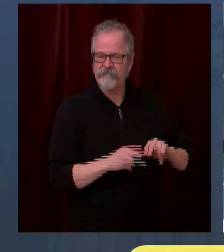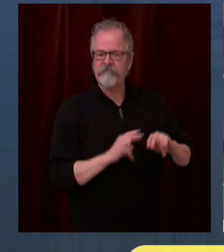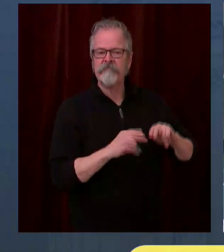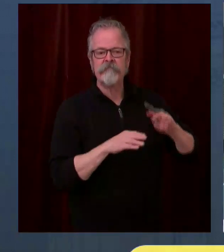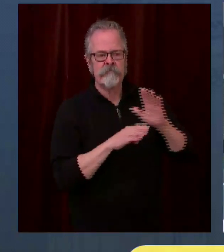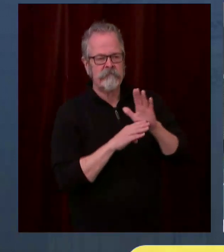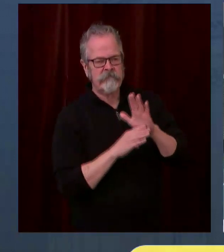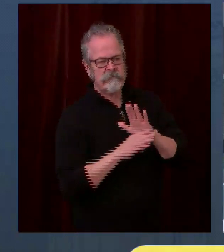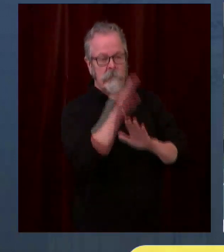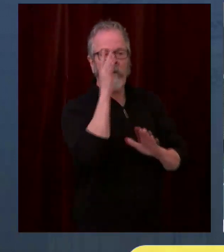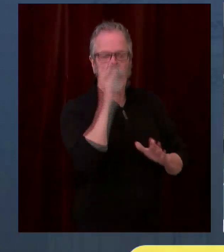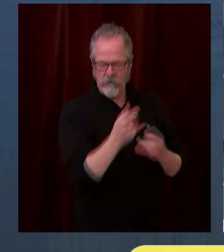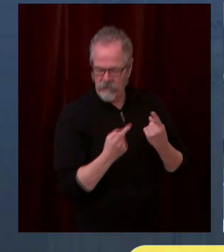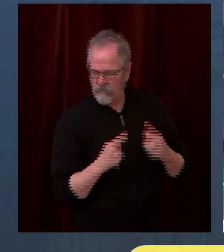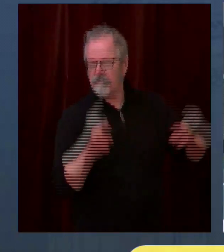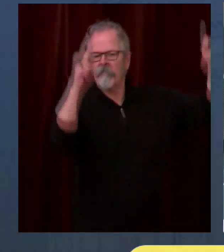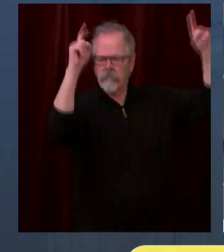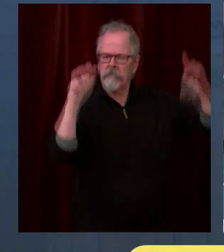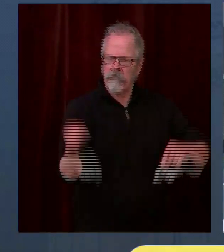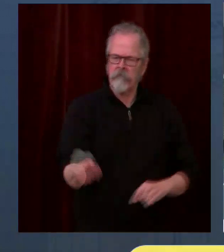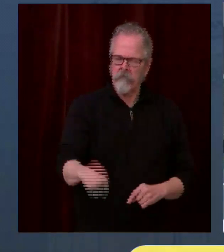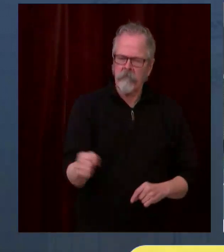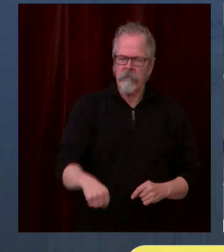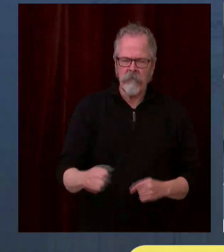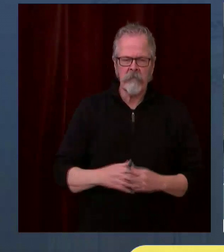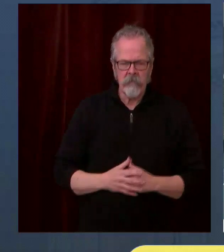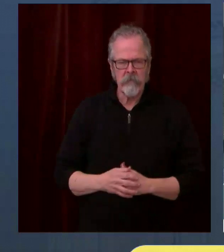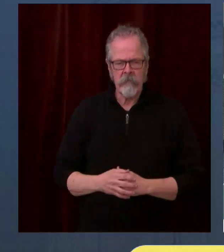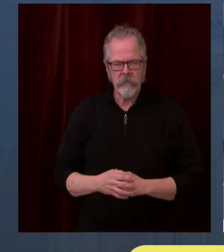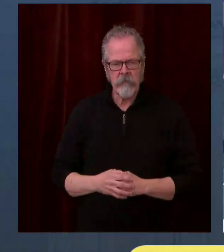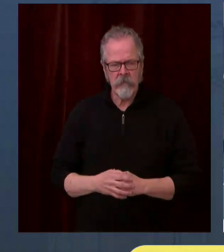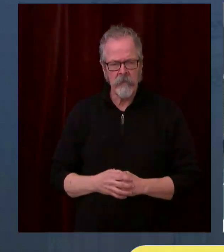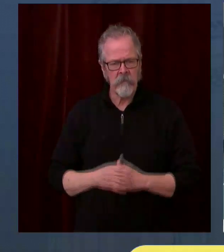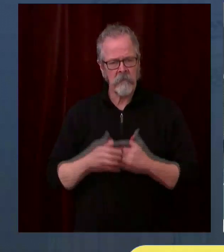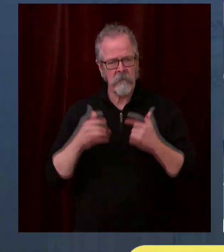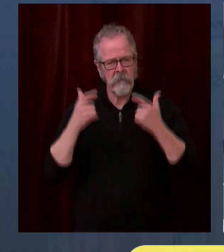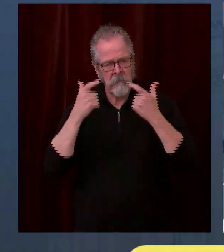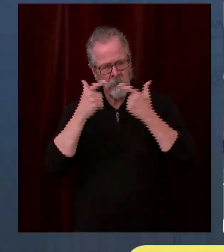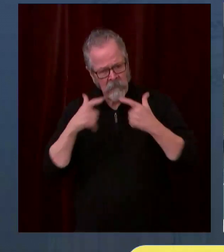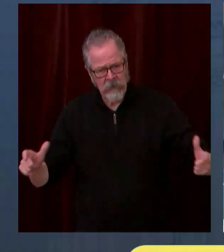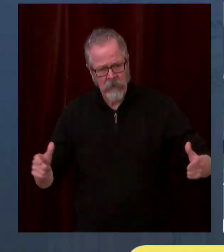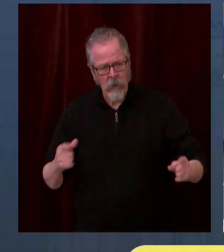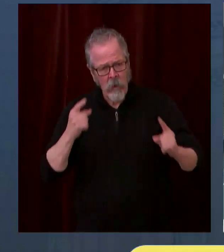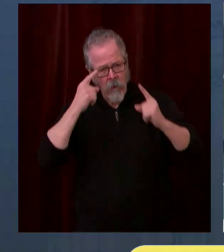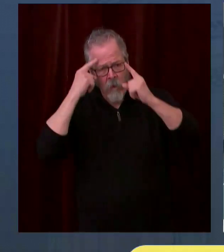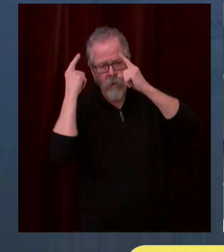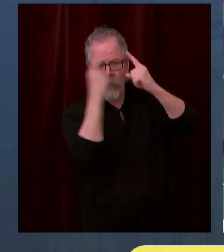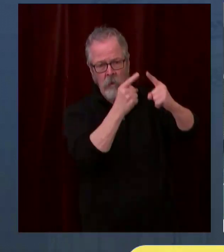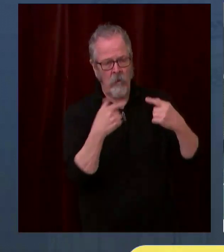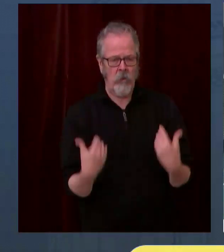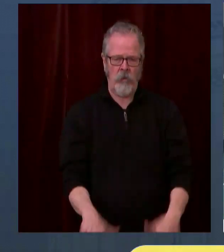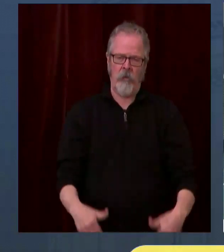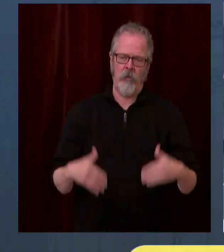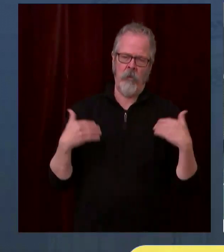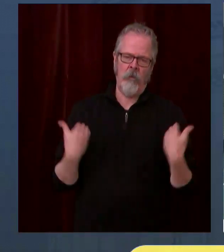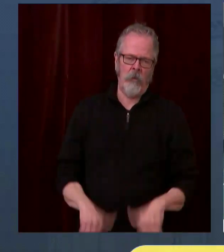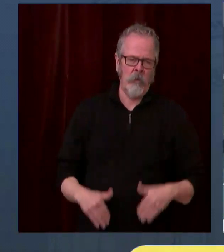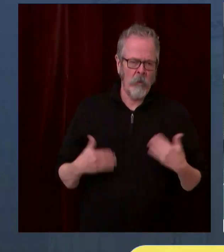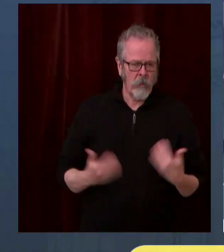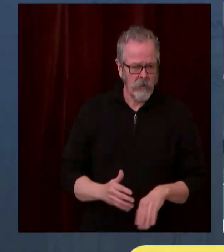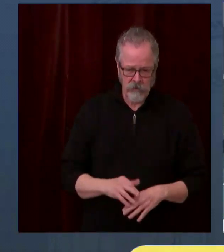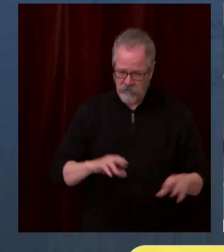goal and building distribution capacity ahead of supply is precisely what the people of Washington need.